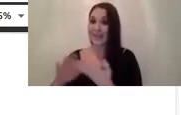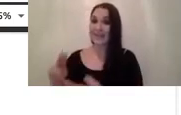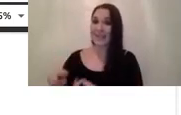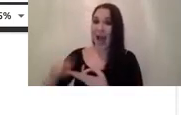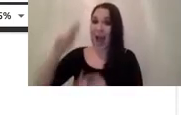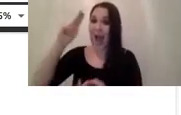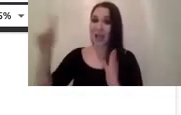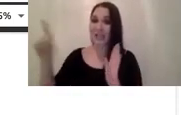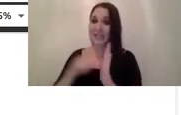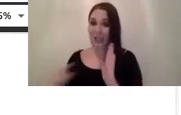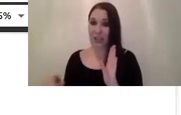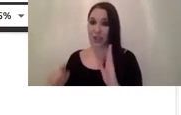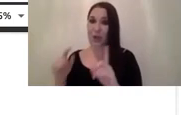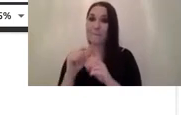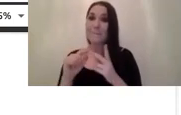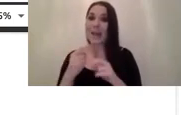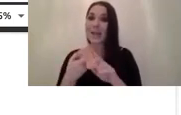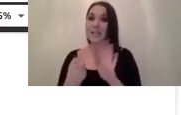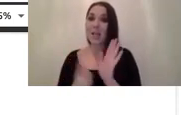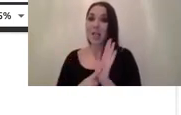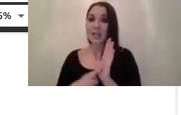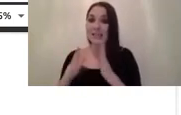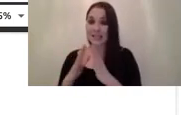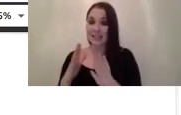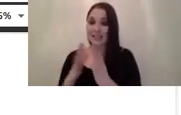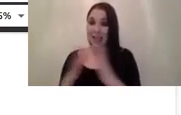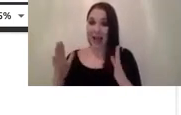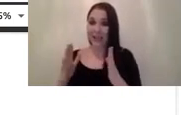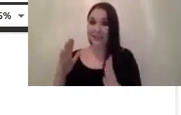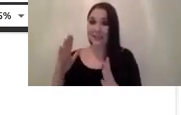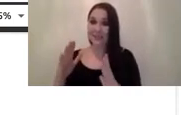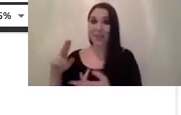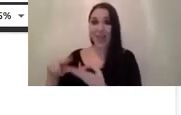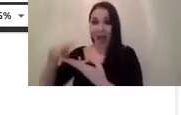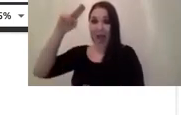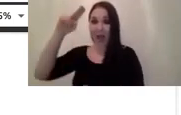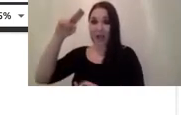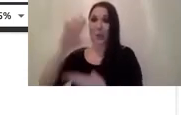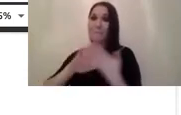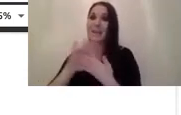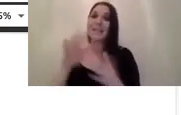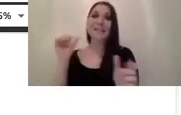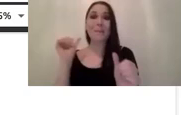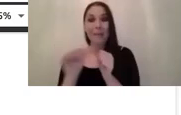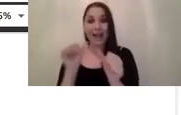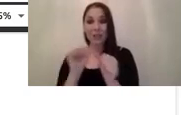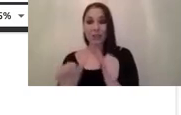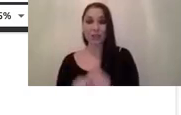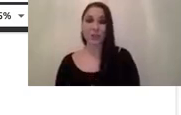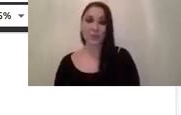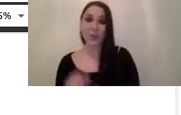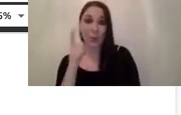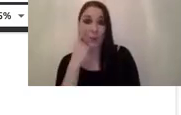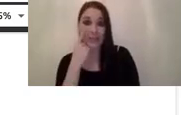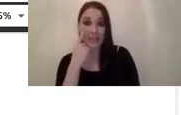pixel size the better why because as you can see in the right hand side each one of